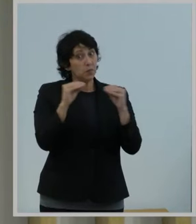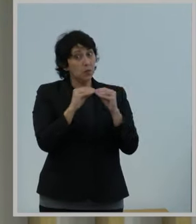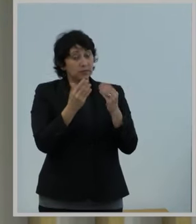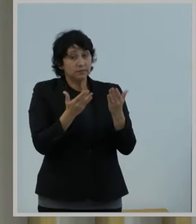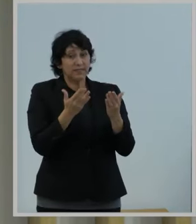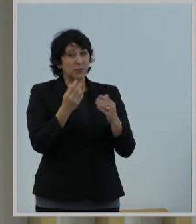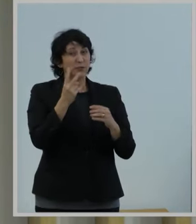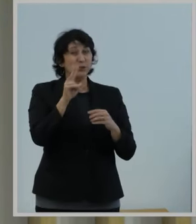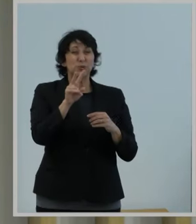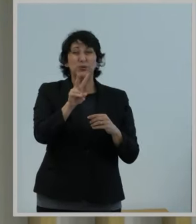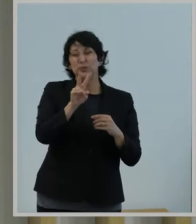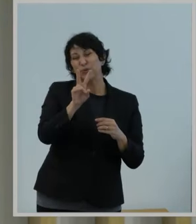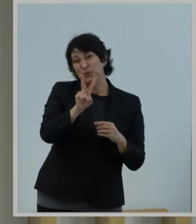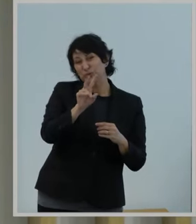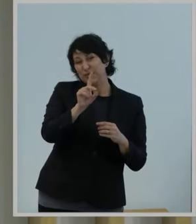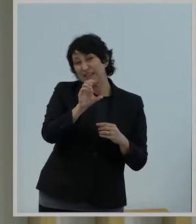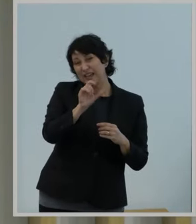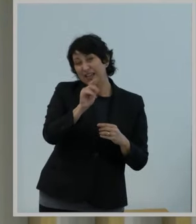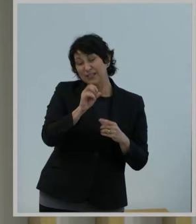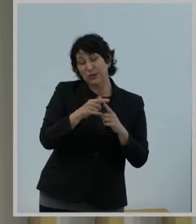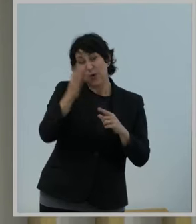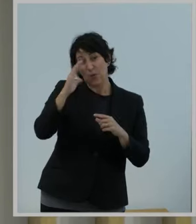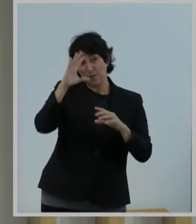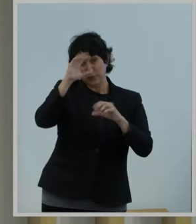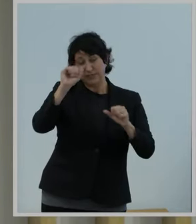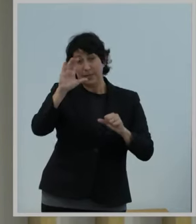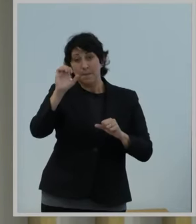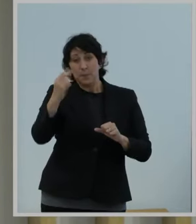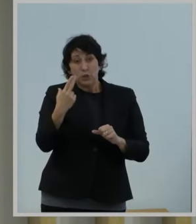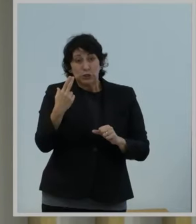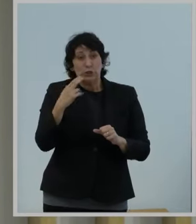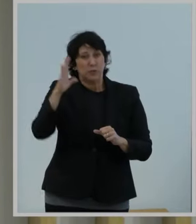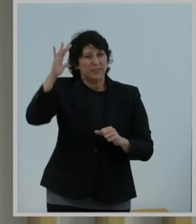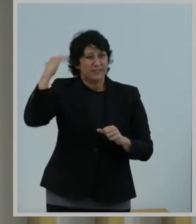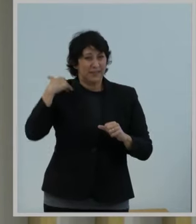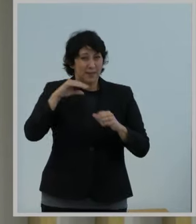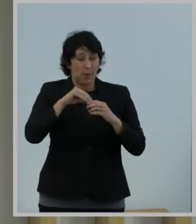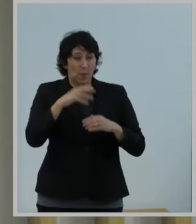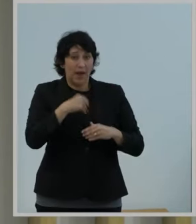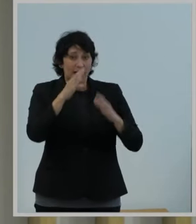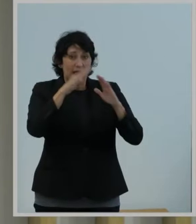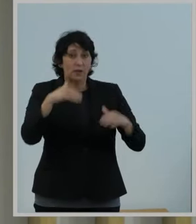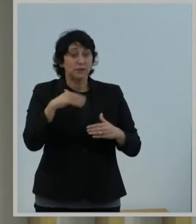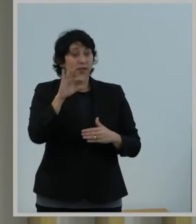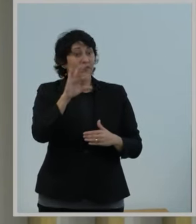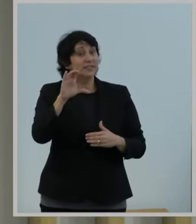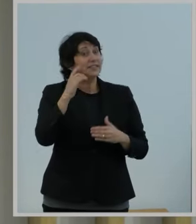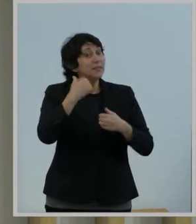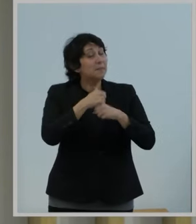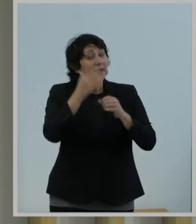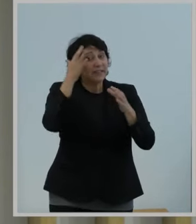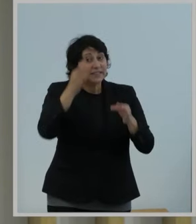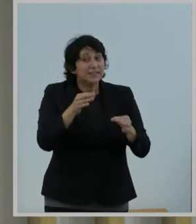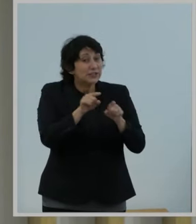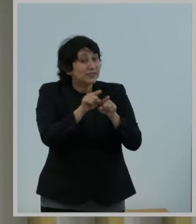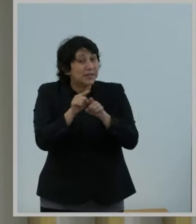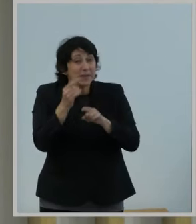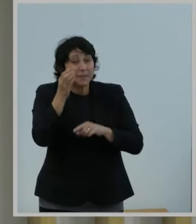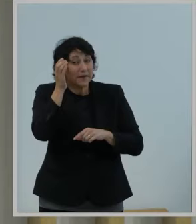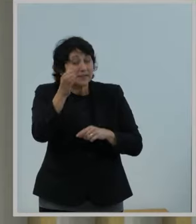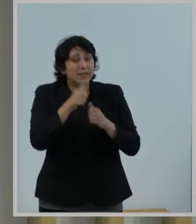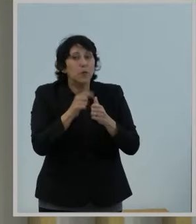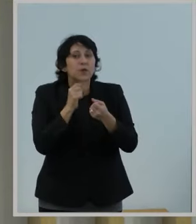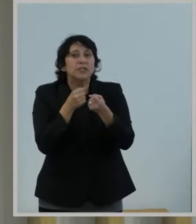it was two decades ago when President Bush was in the White House that the FCC made a similar decision to support E-Rate connections on school buses by